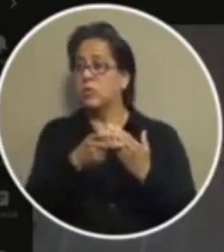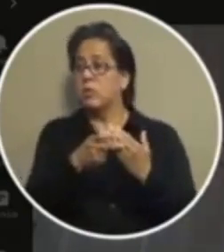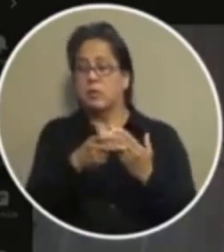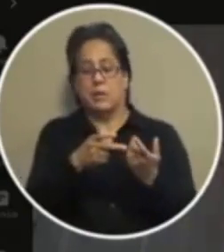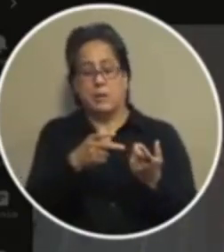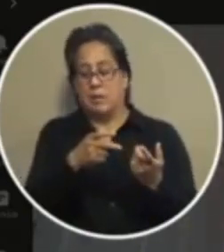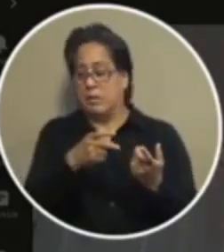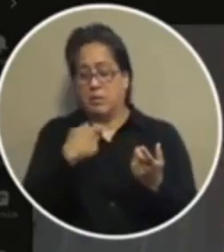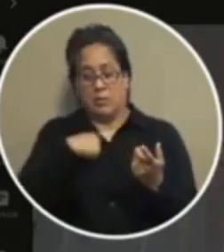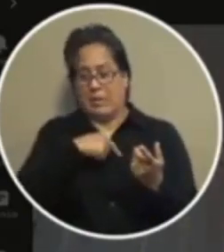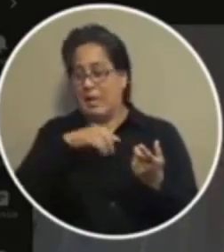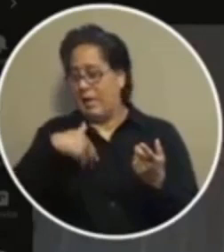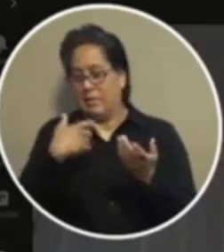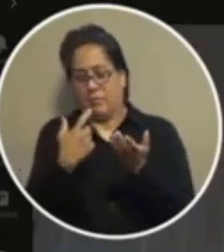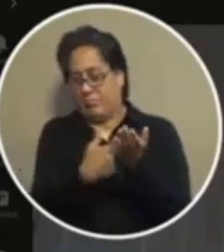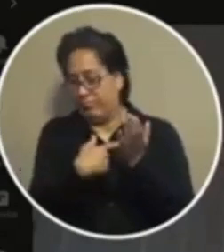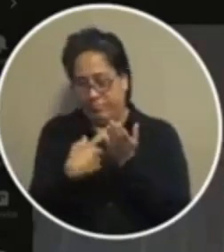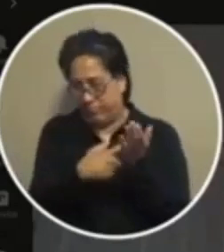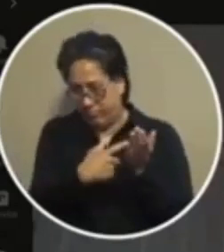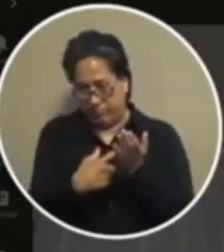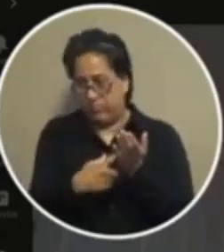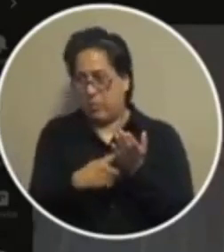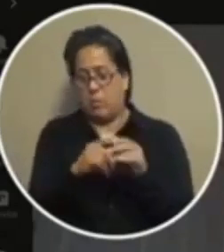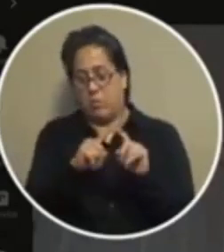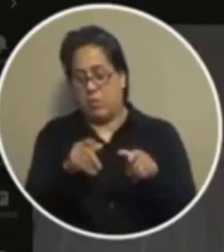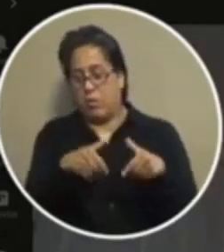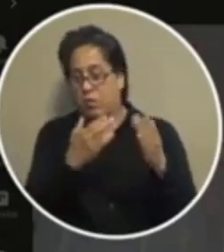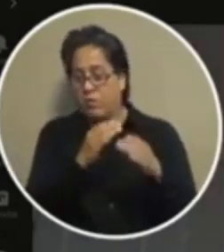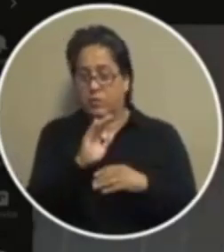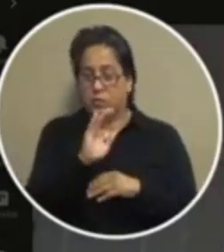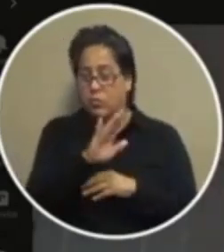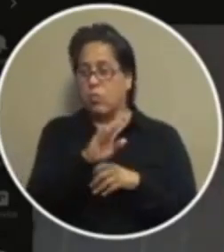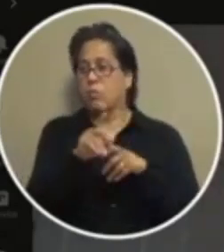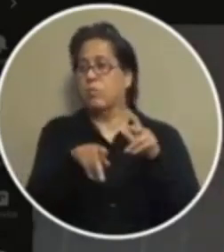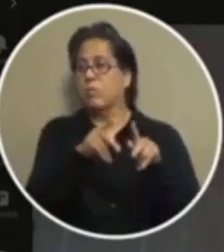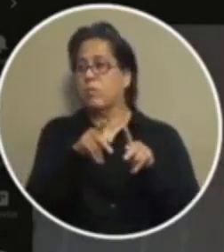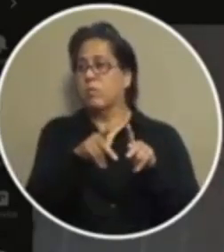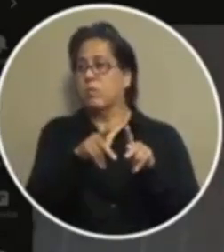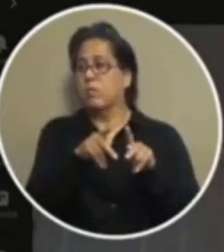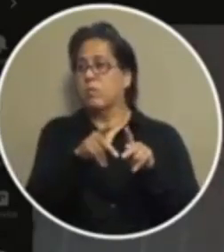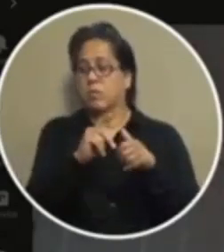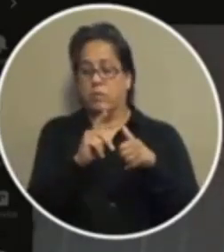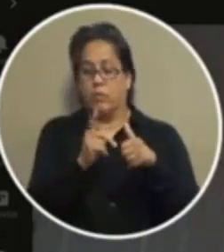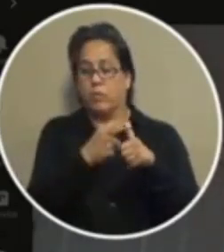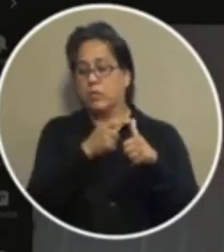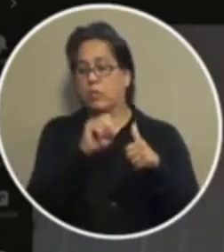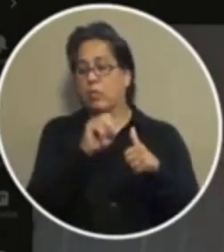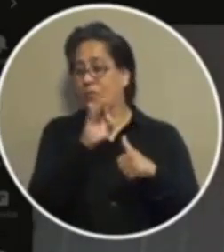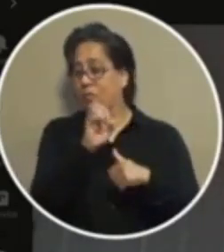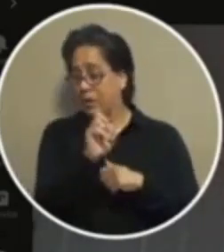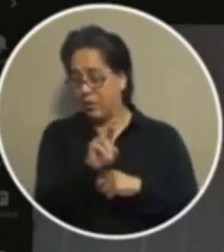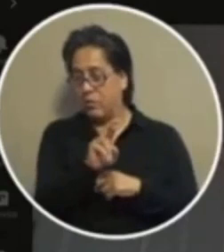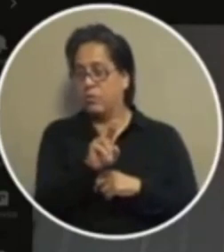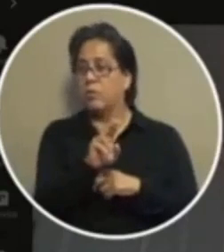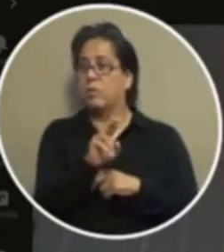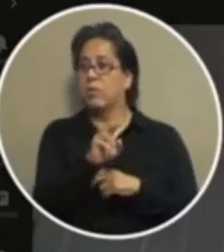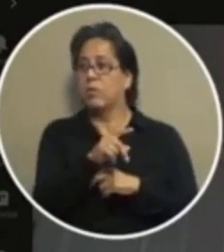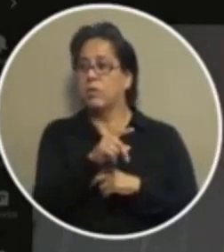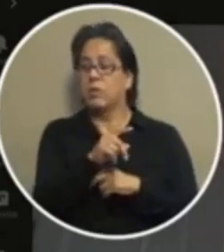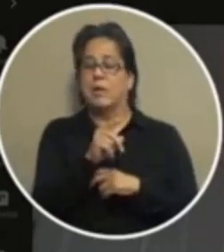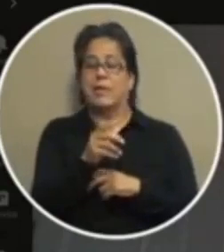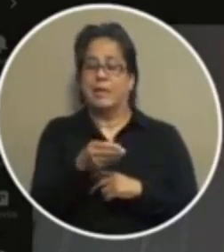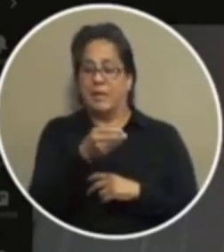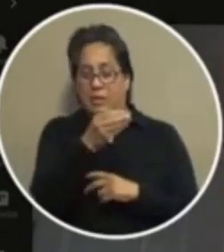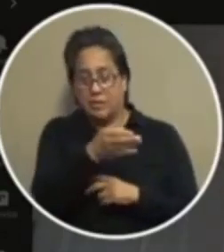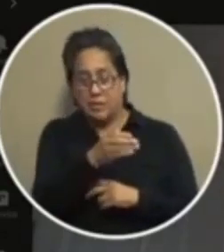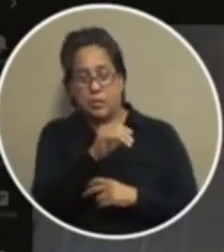haven't discussed this at length but we offer it not just to those people who are first offenders we let we give it to you